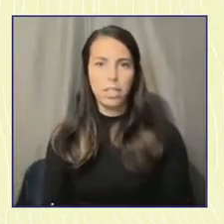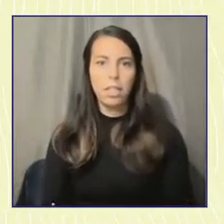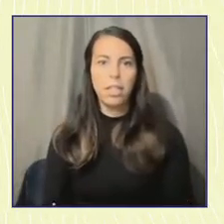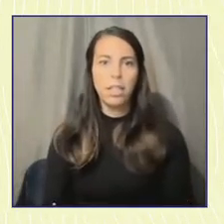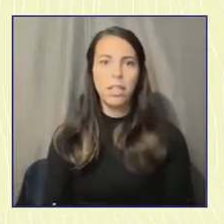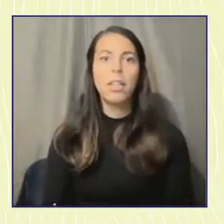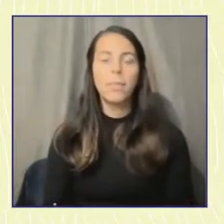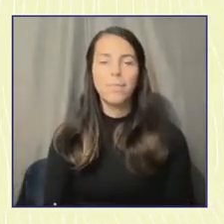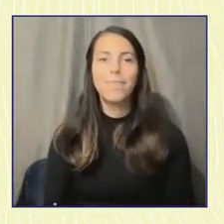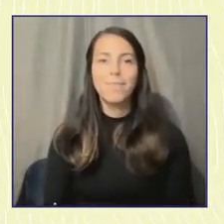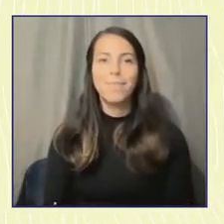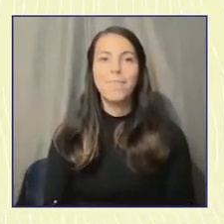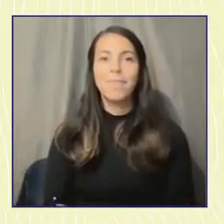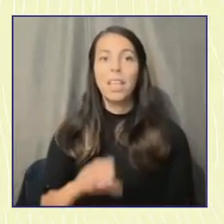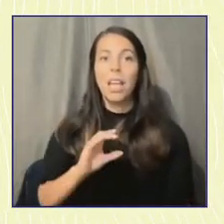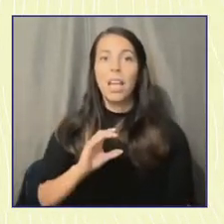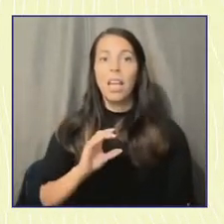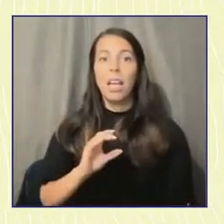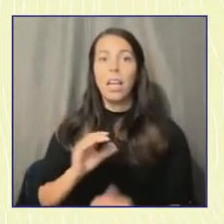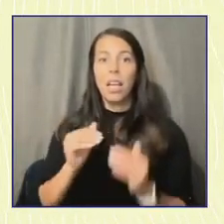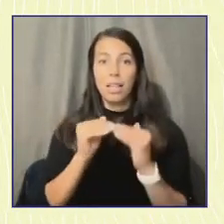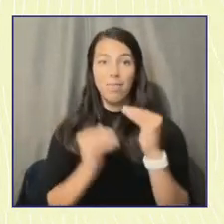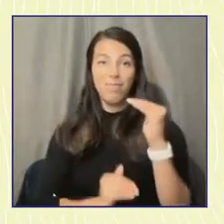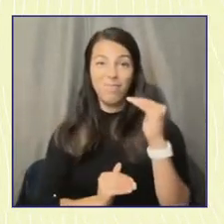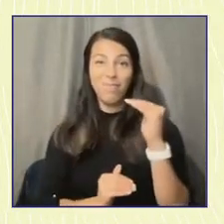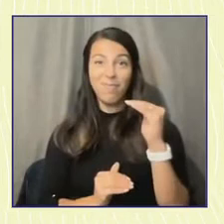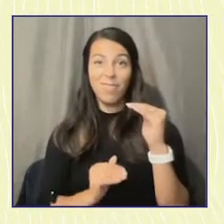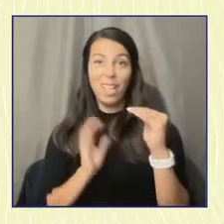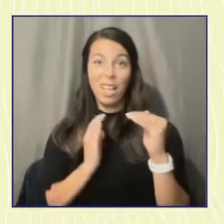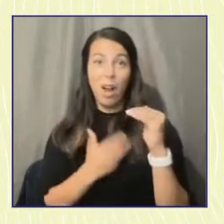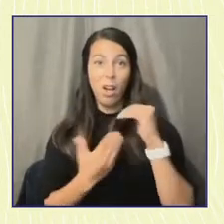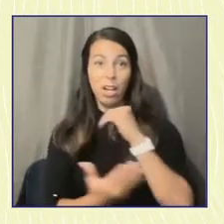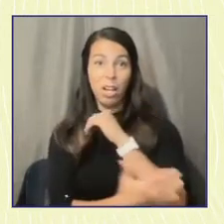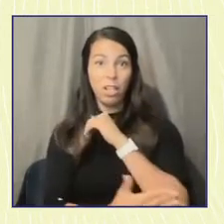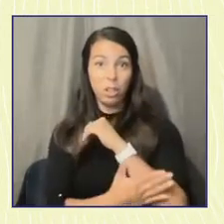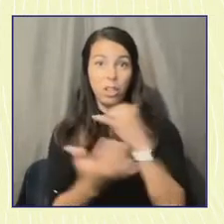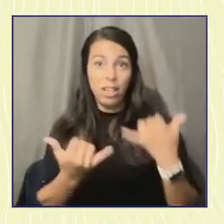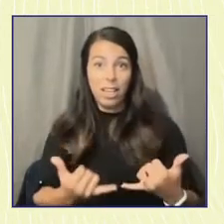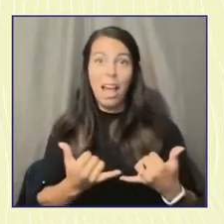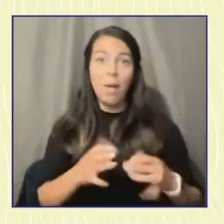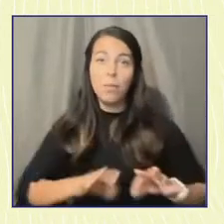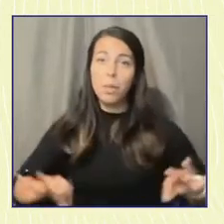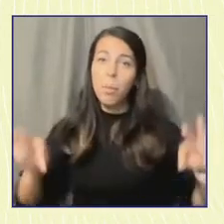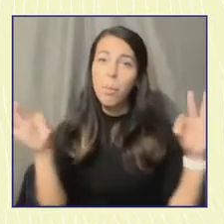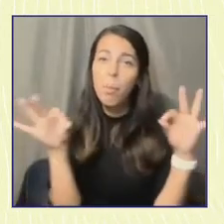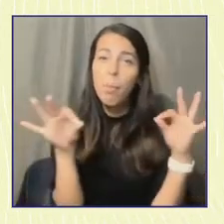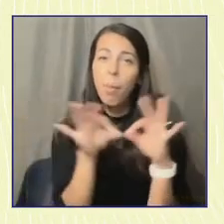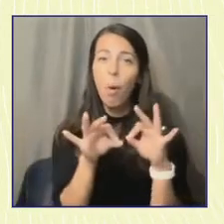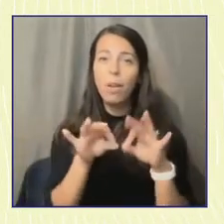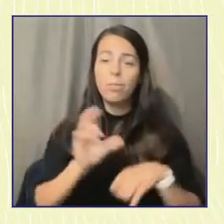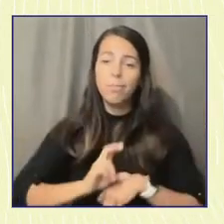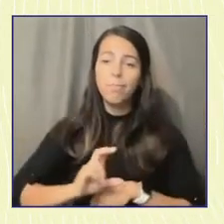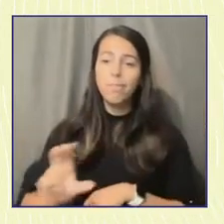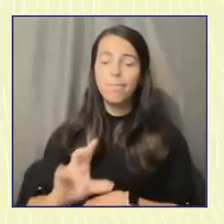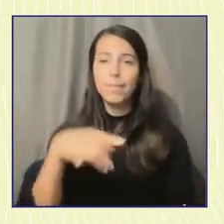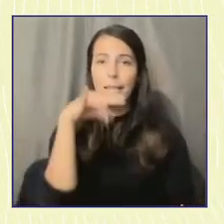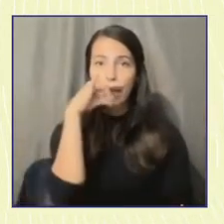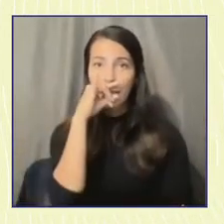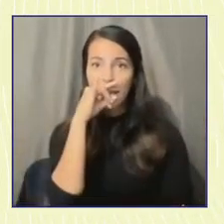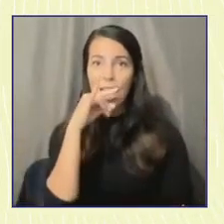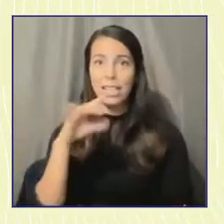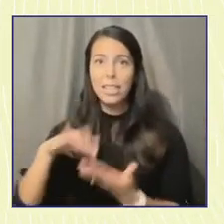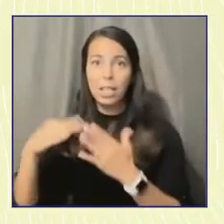exists in our country, and it's critically urgent for us to invest in the kids and communities that have been underserved.